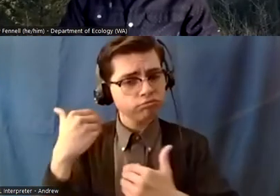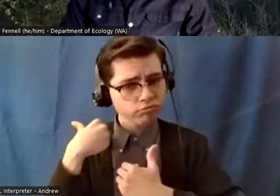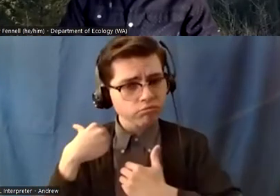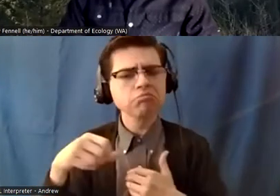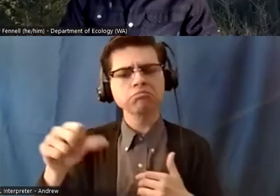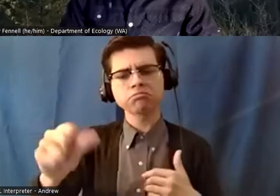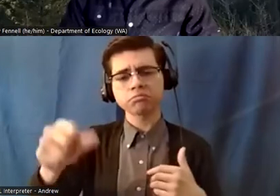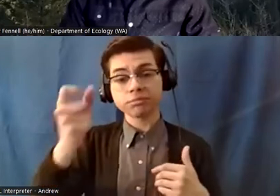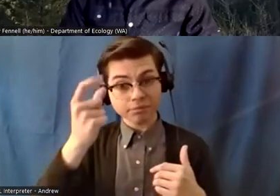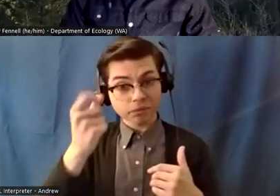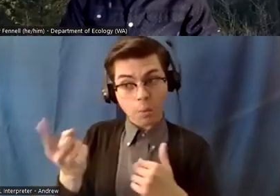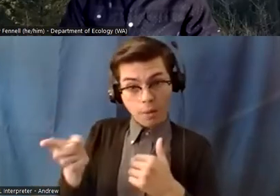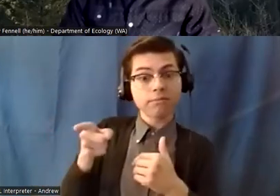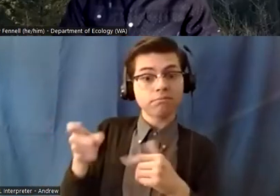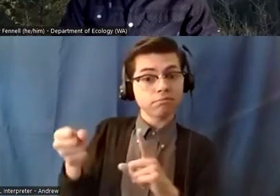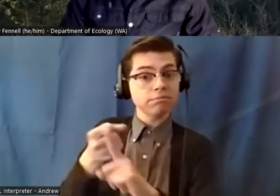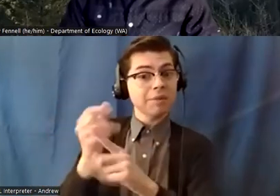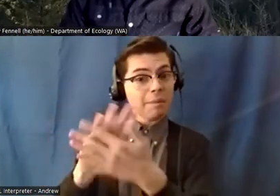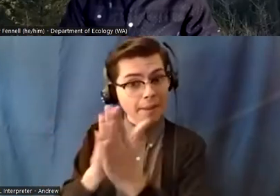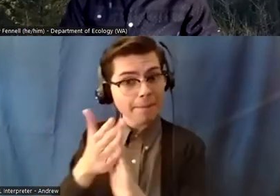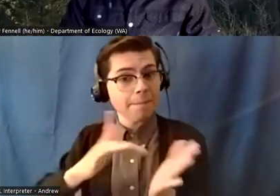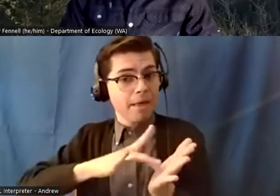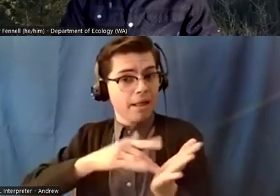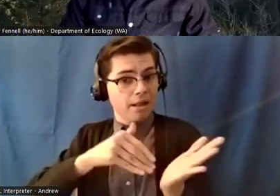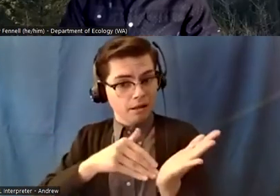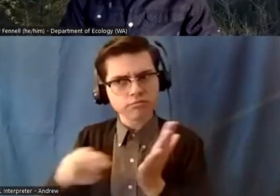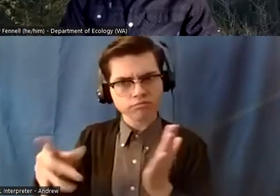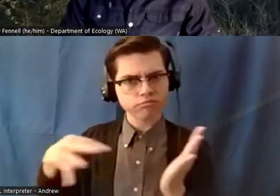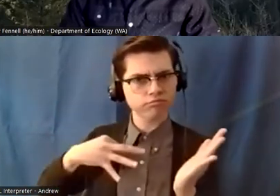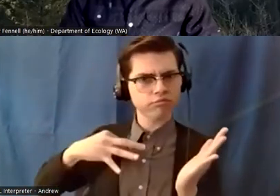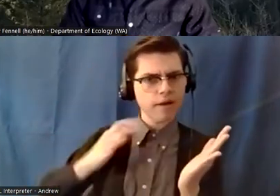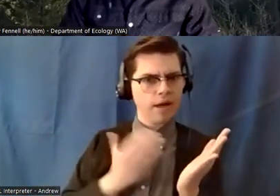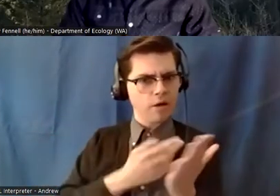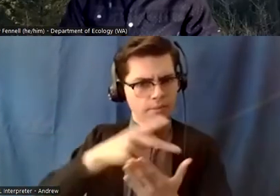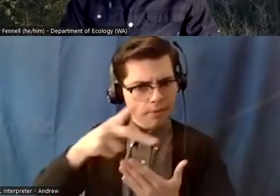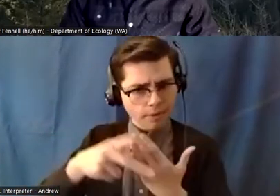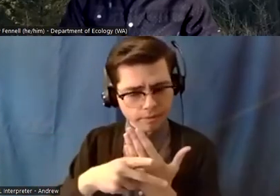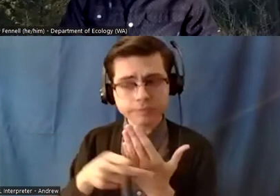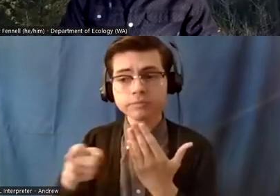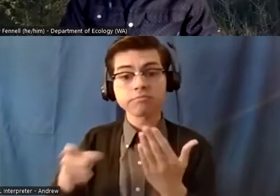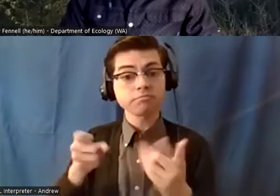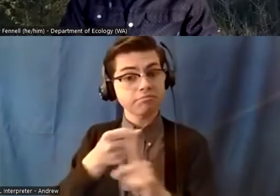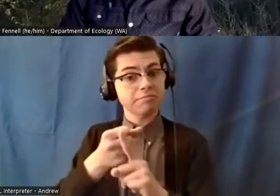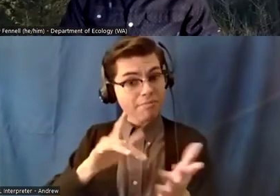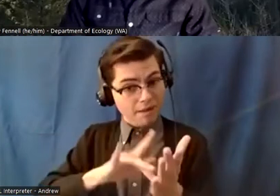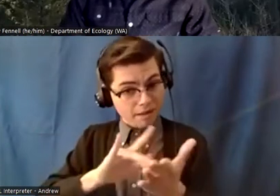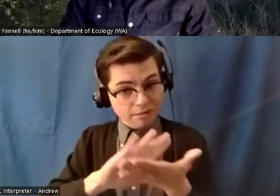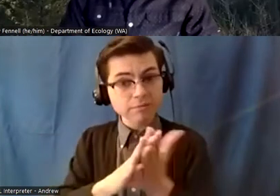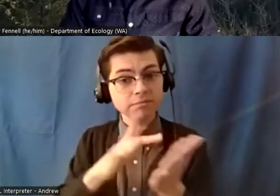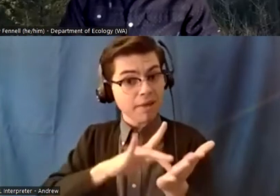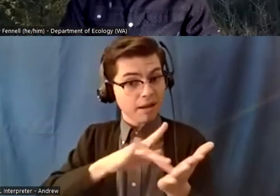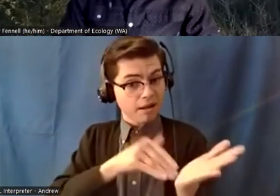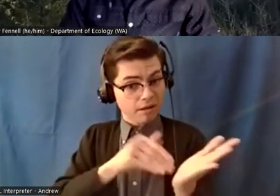medical doctor that volunteered with our program we've had many become professors lead programs and